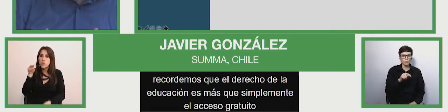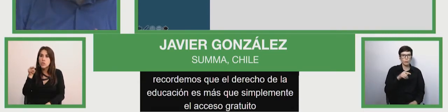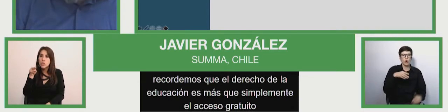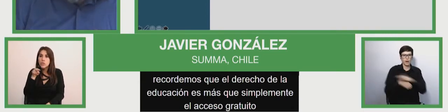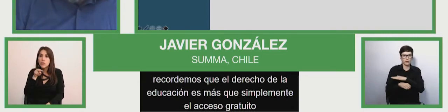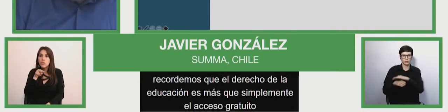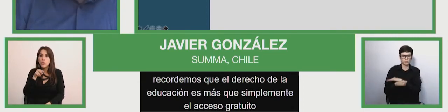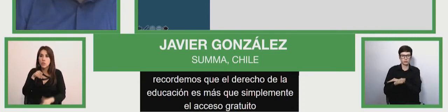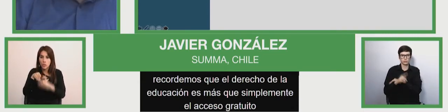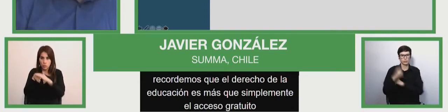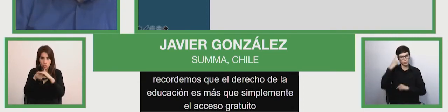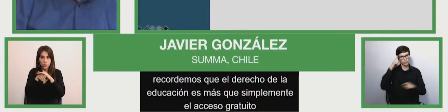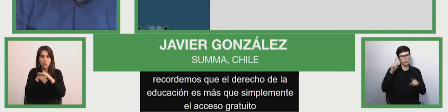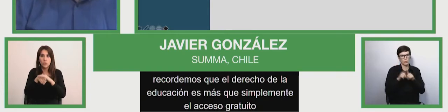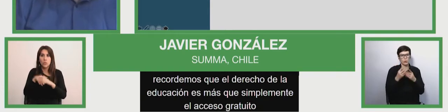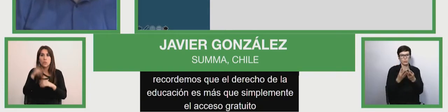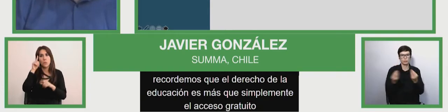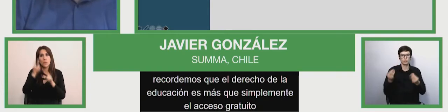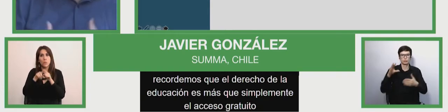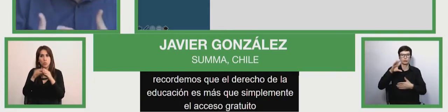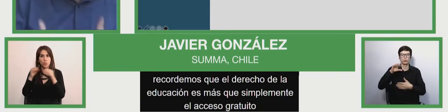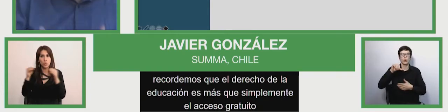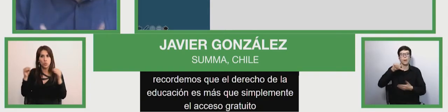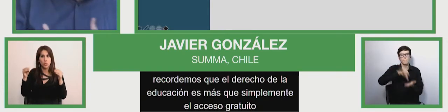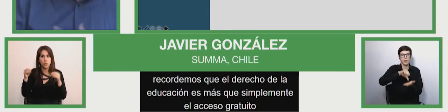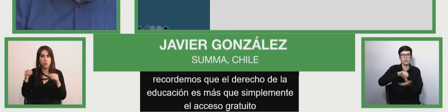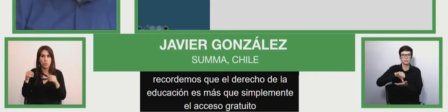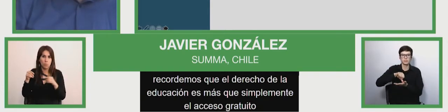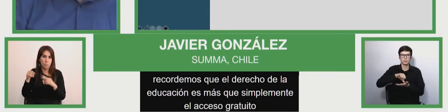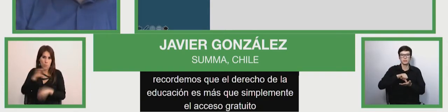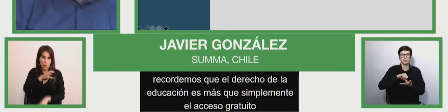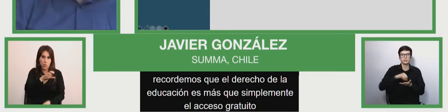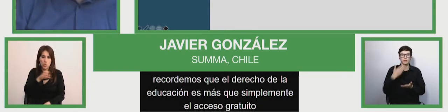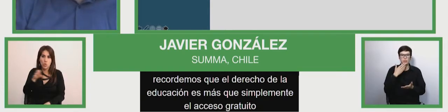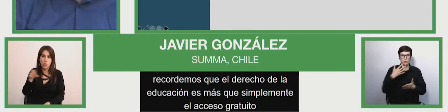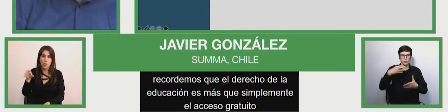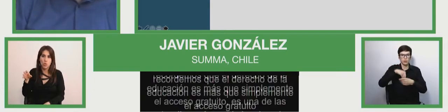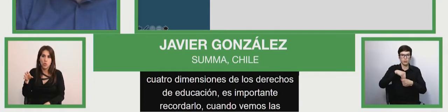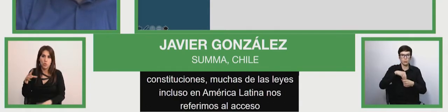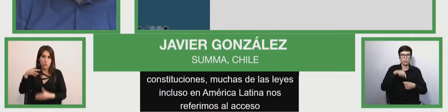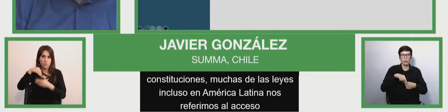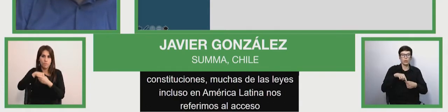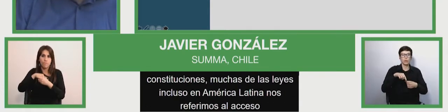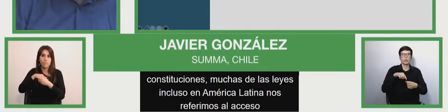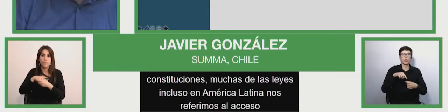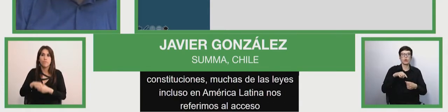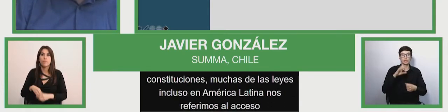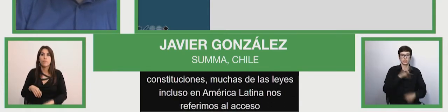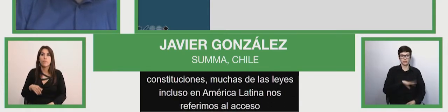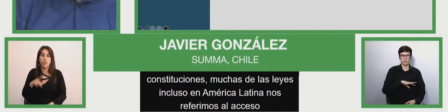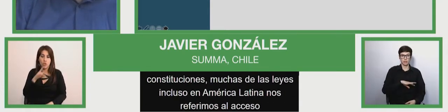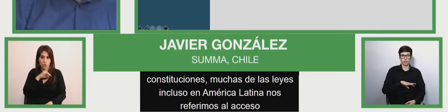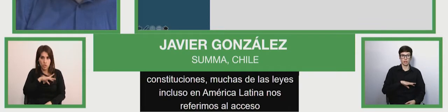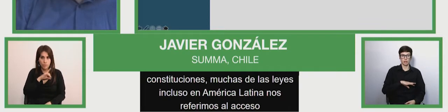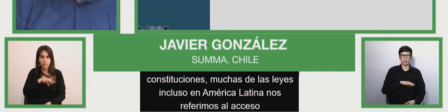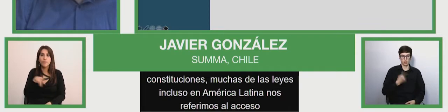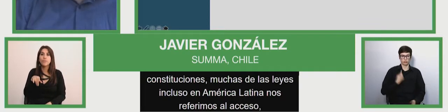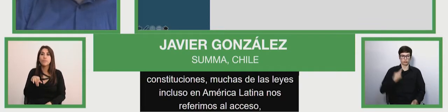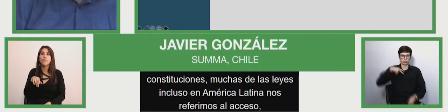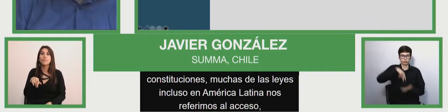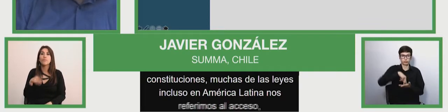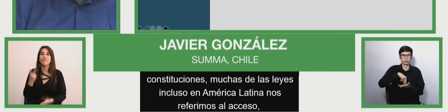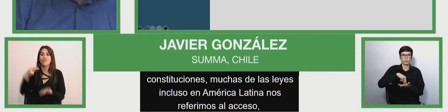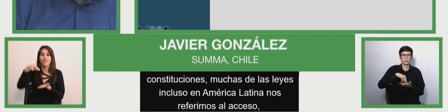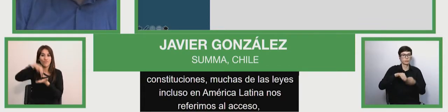many countries, including Chile, where I am today sitting in the same constitution,